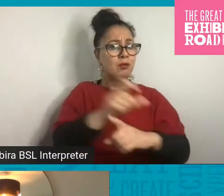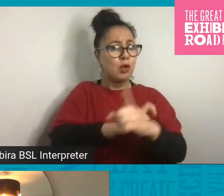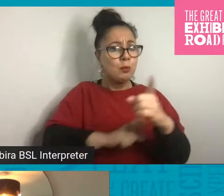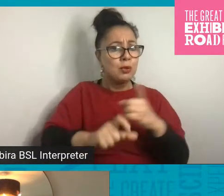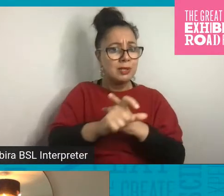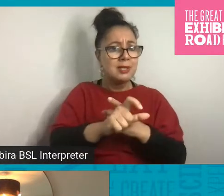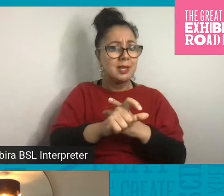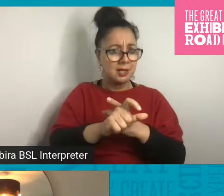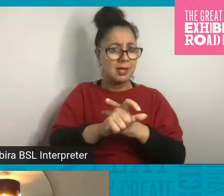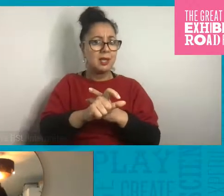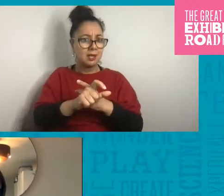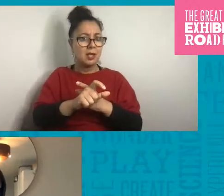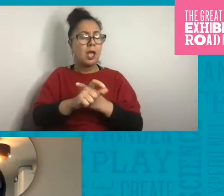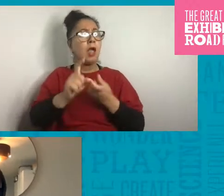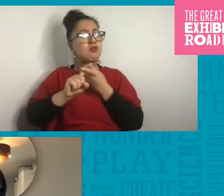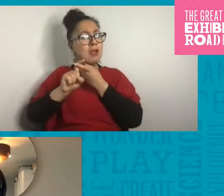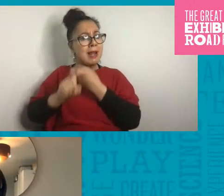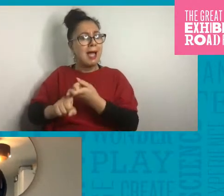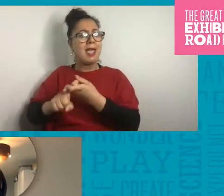using renewable technologies.